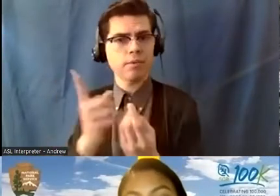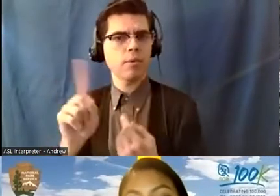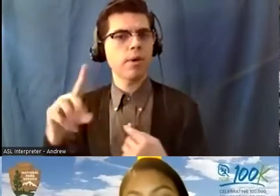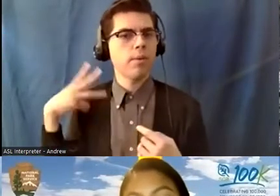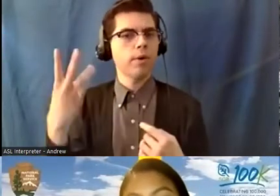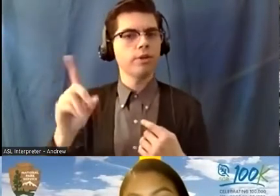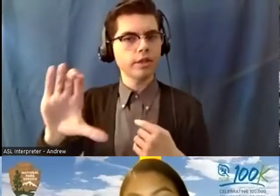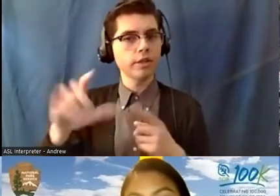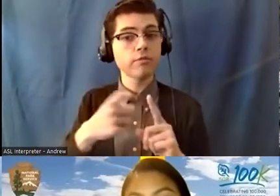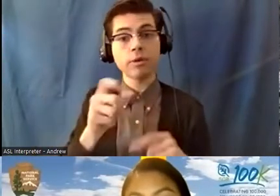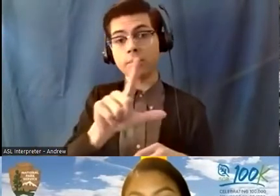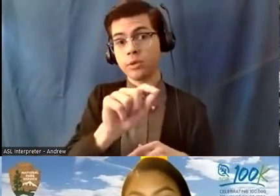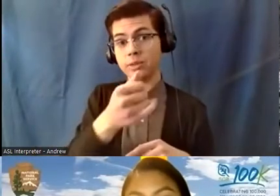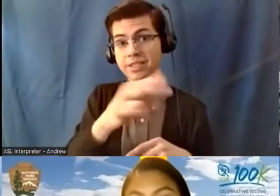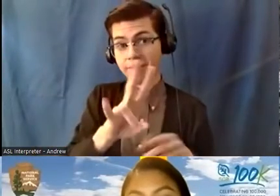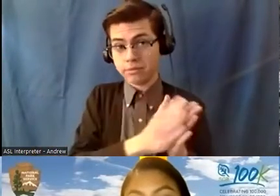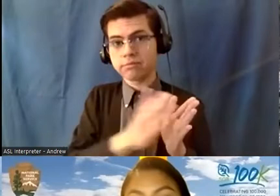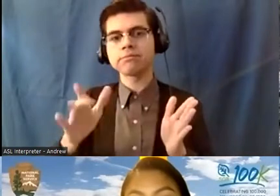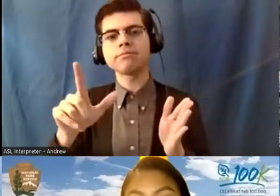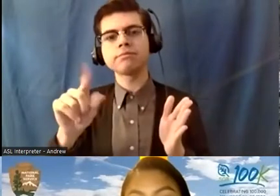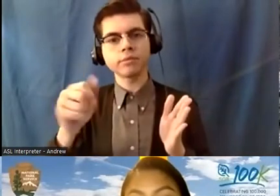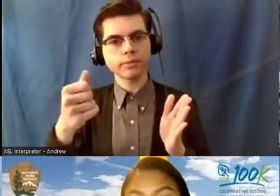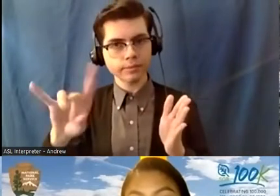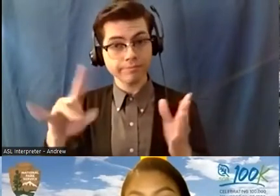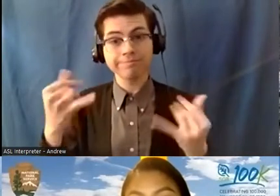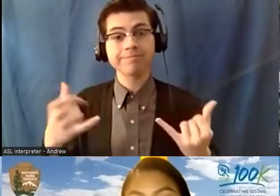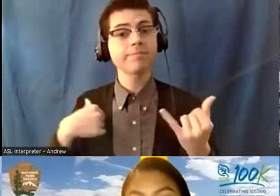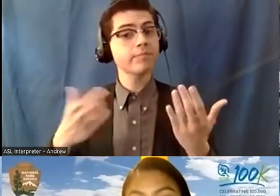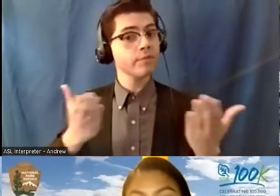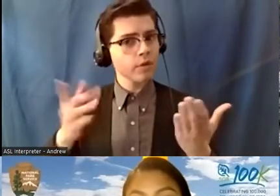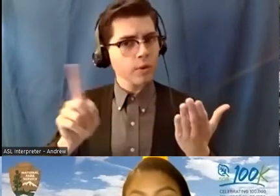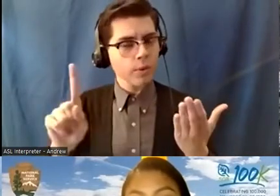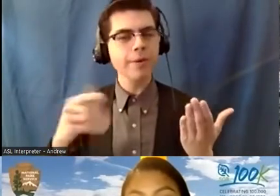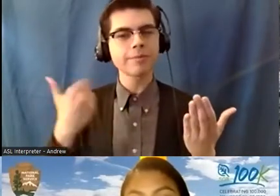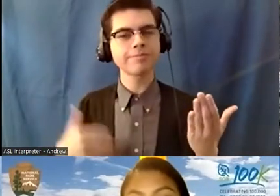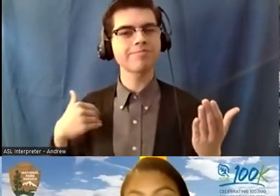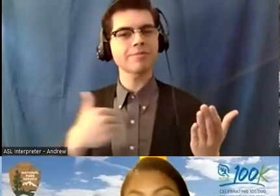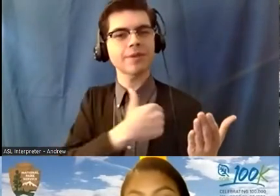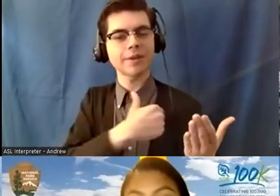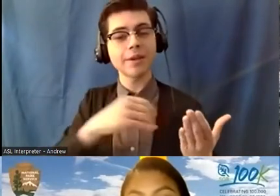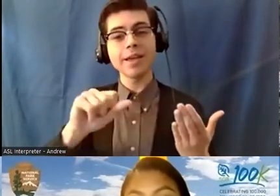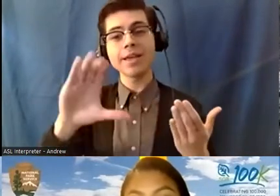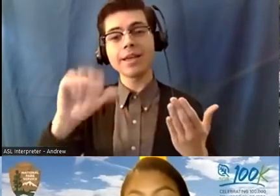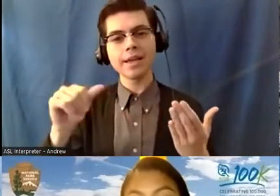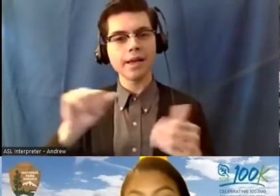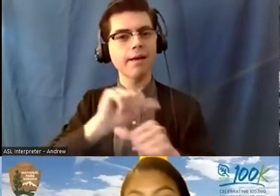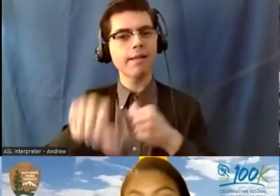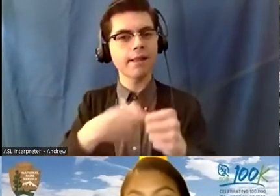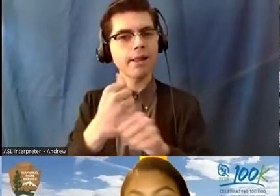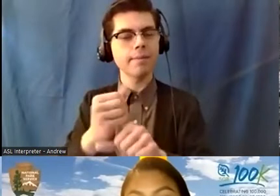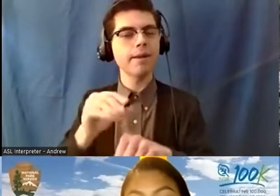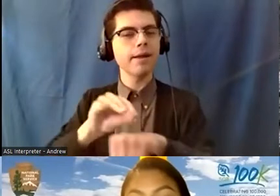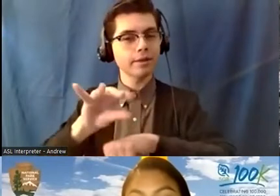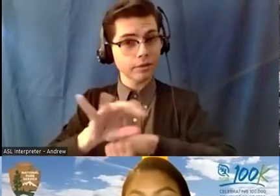2017 to 2018. And now I serve as a member of the SCA Alumni Council from 2019 to present.